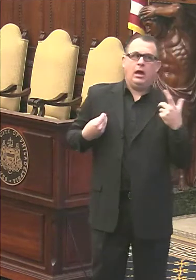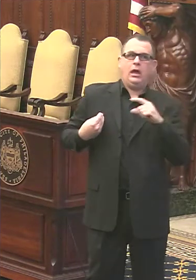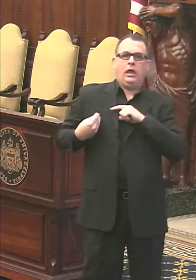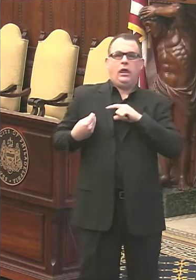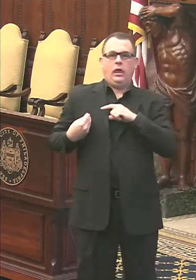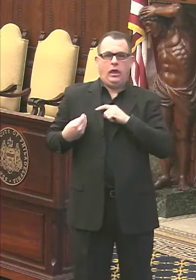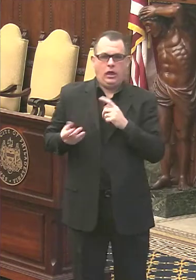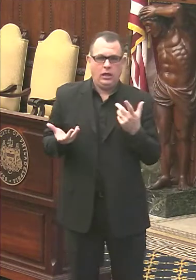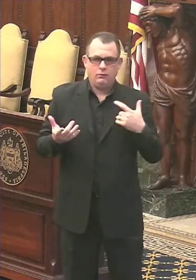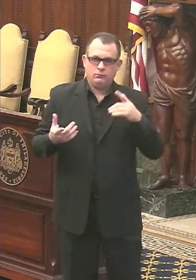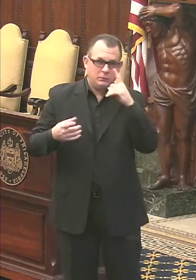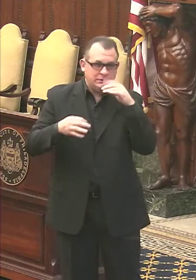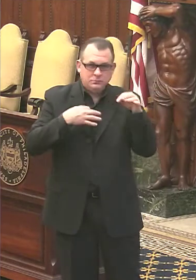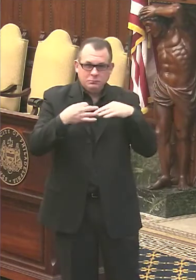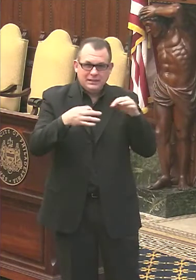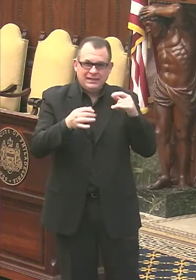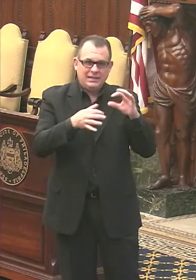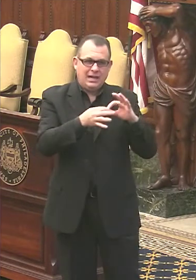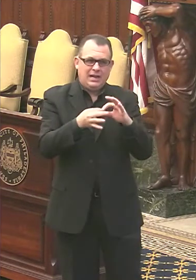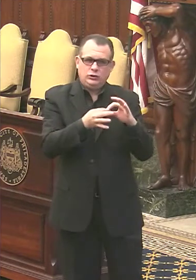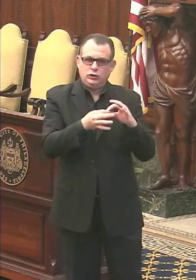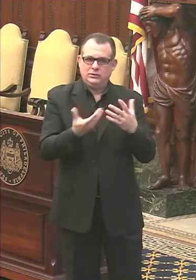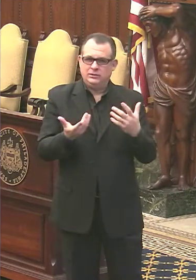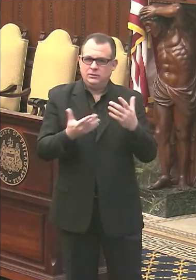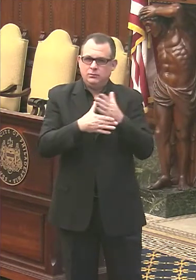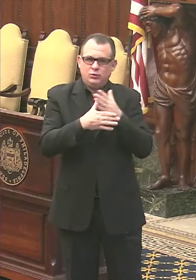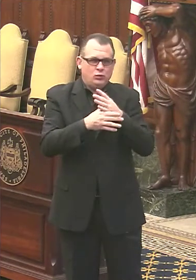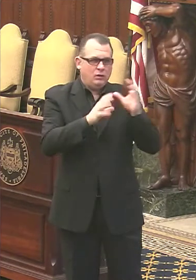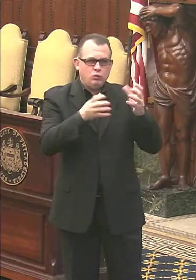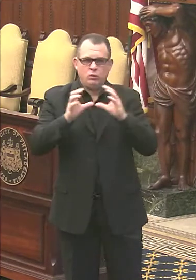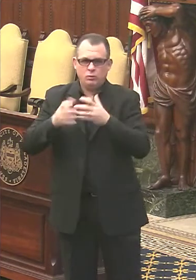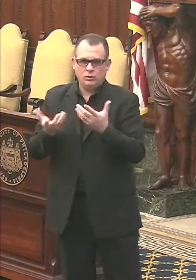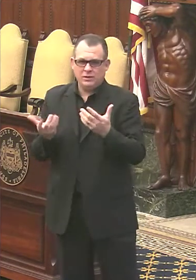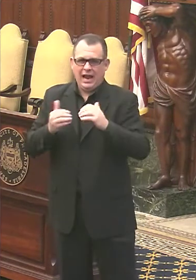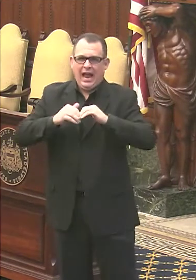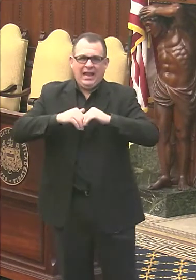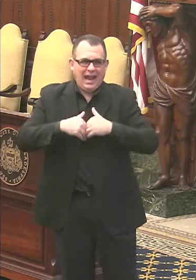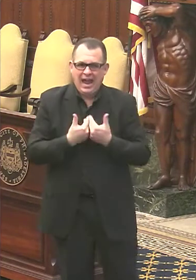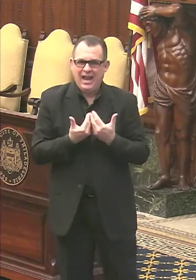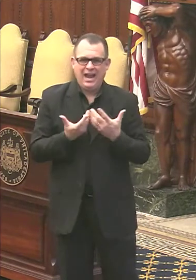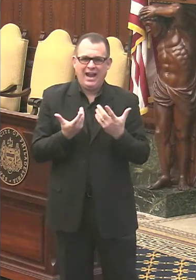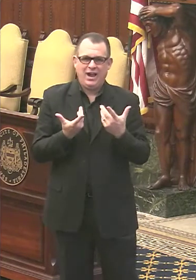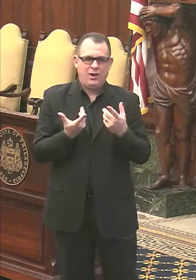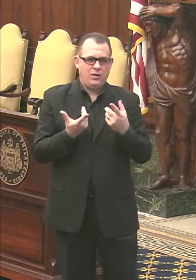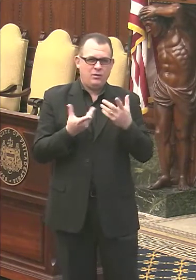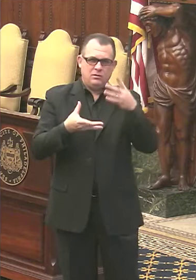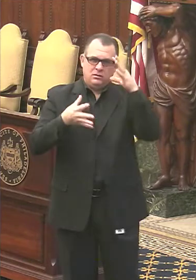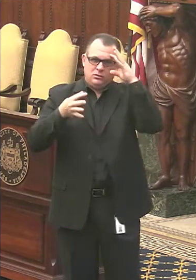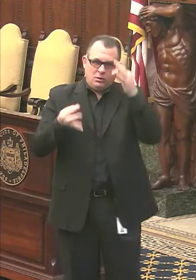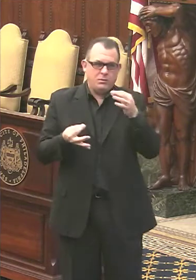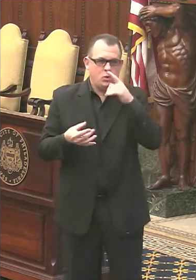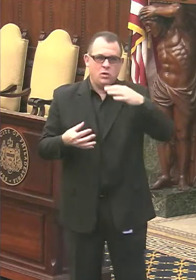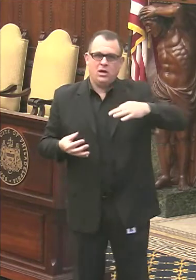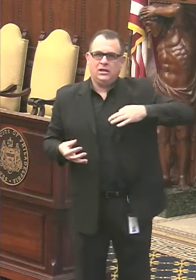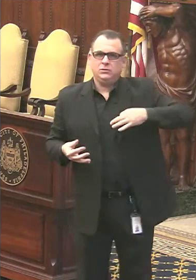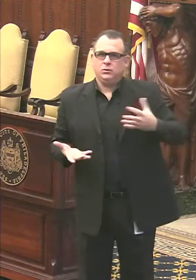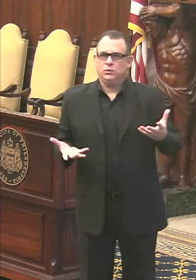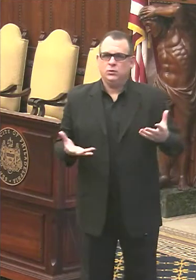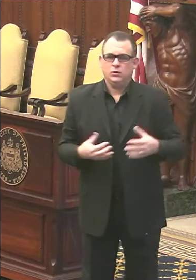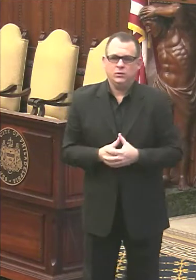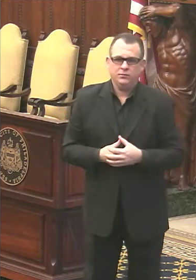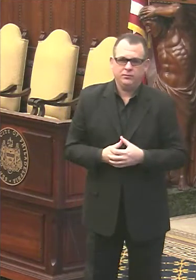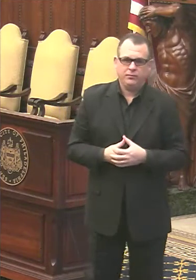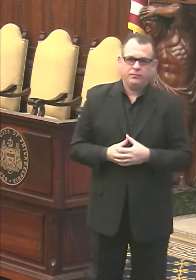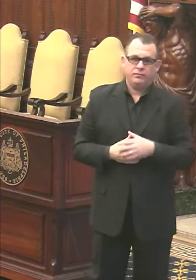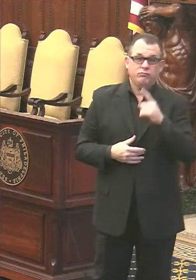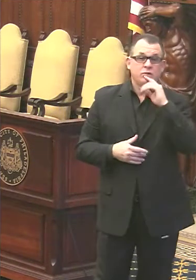Can you explain the relationship with those groups and how they're going to determine eligibility? We have, uh, you know, all of